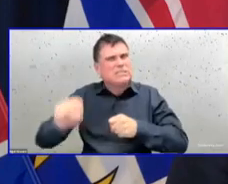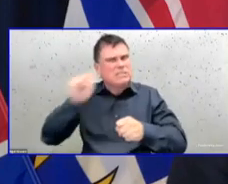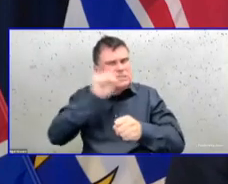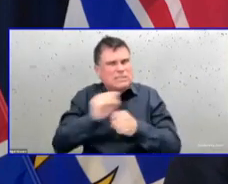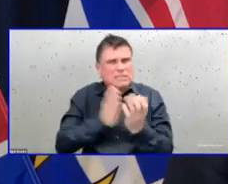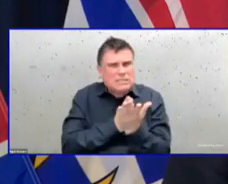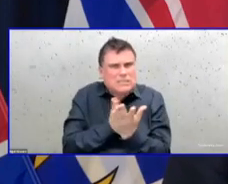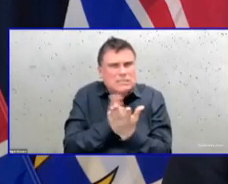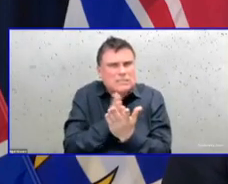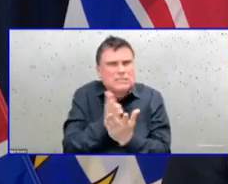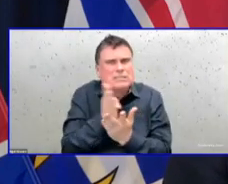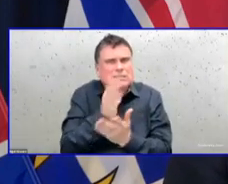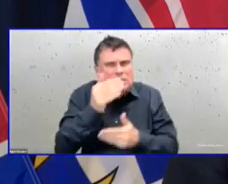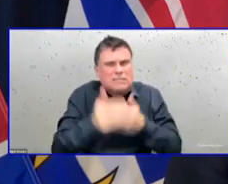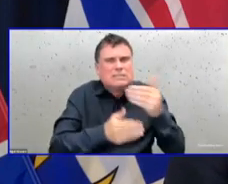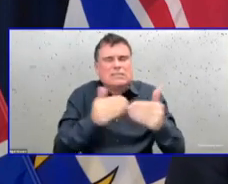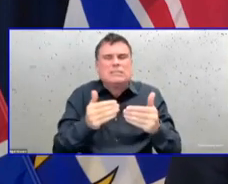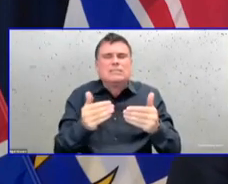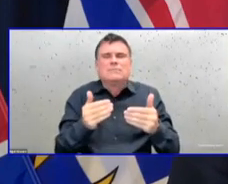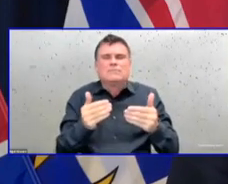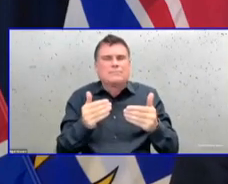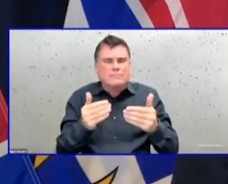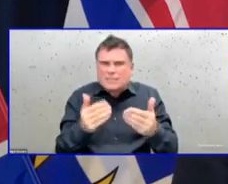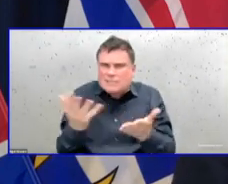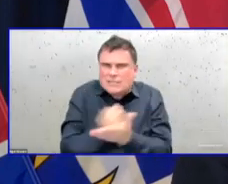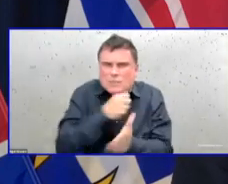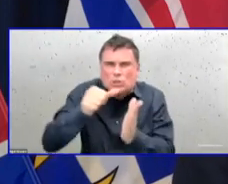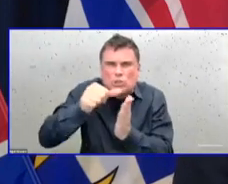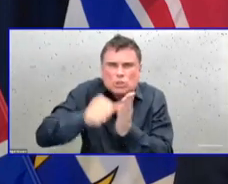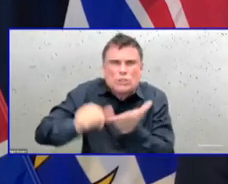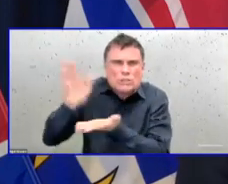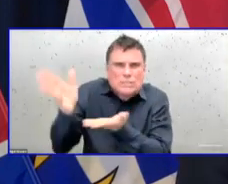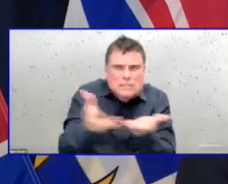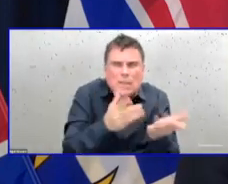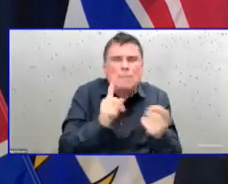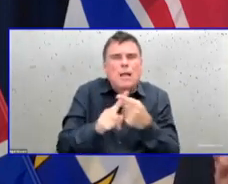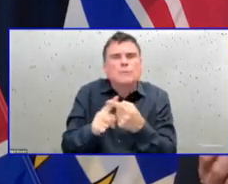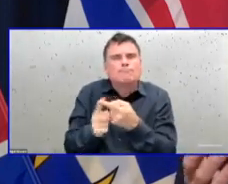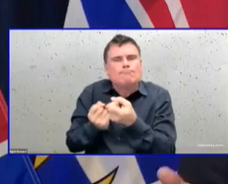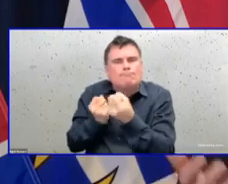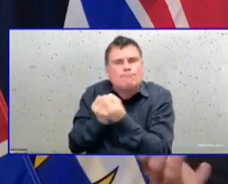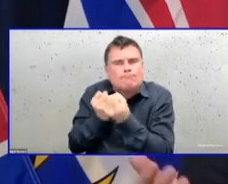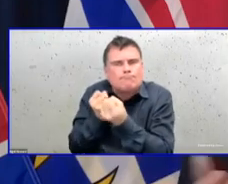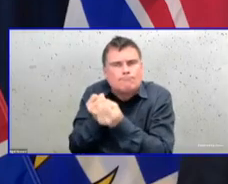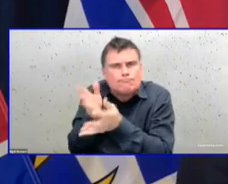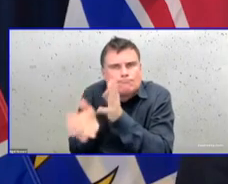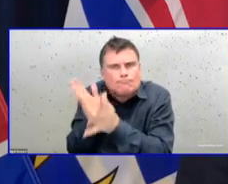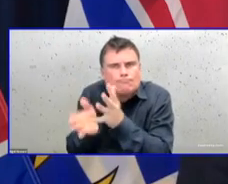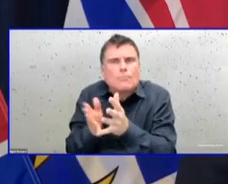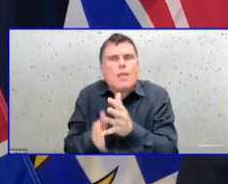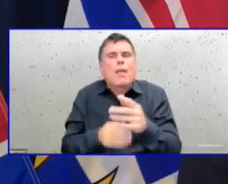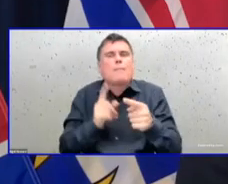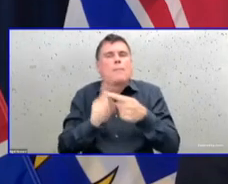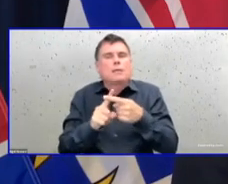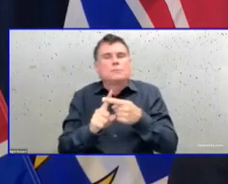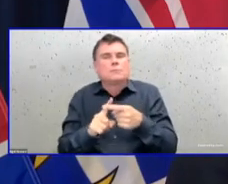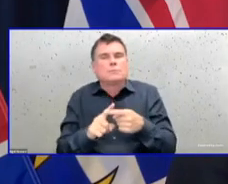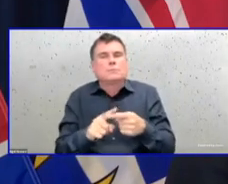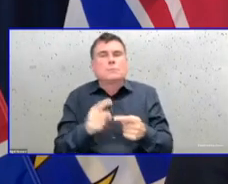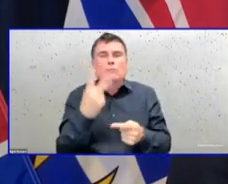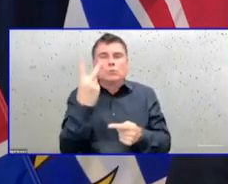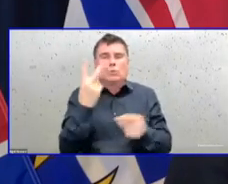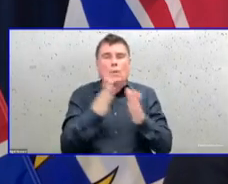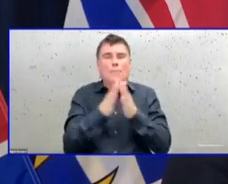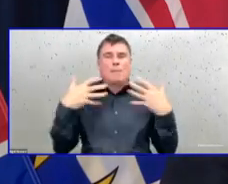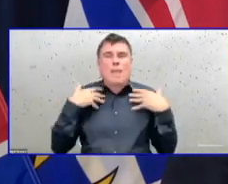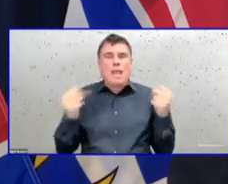for people at the same time, is challenged by two public health emergencies. And finally, I'd just say this. 100 people